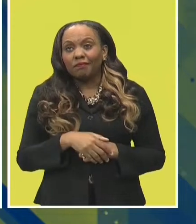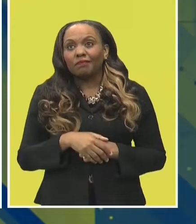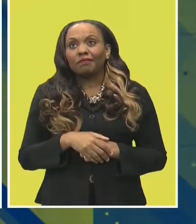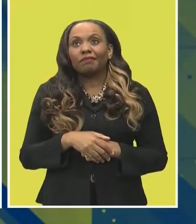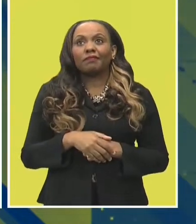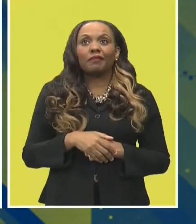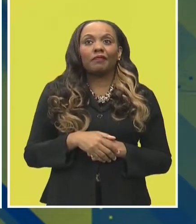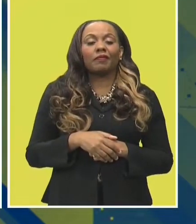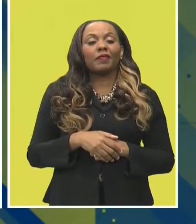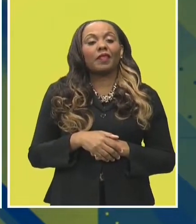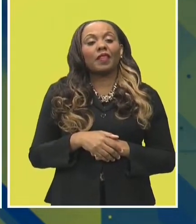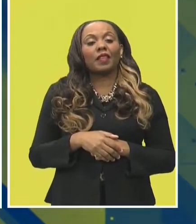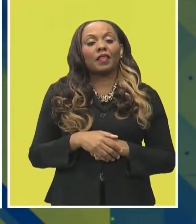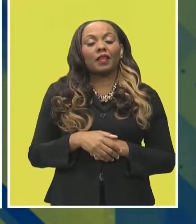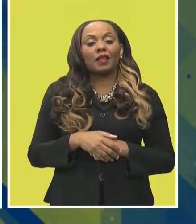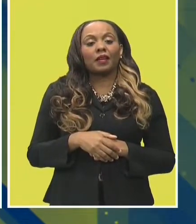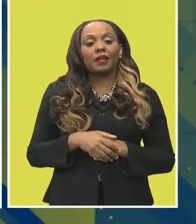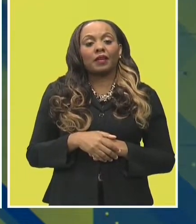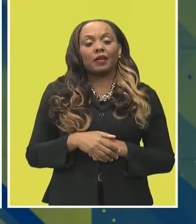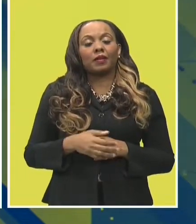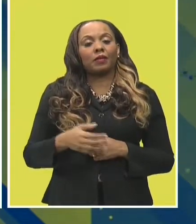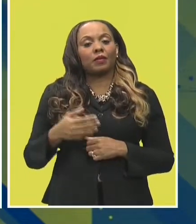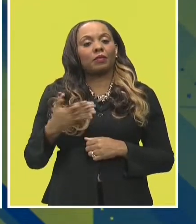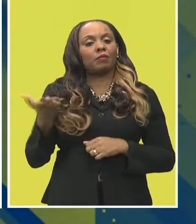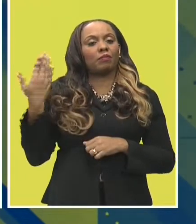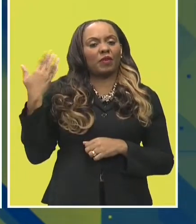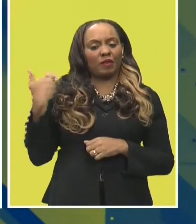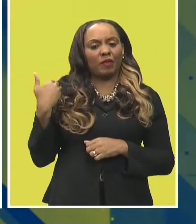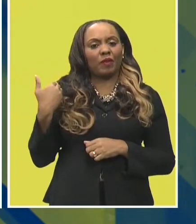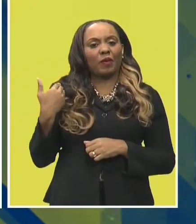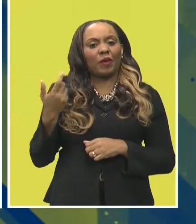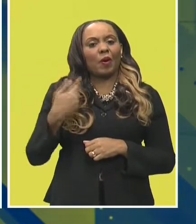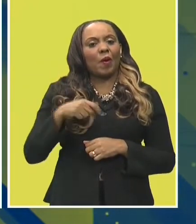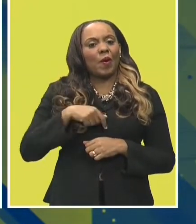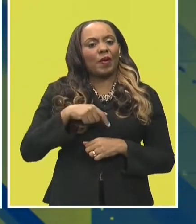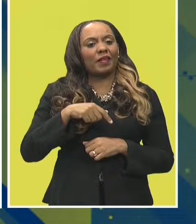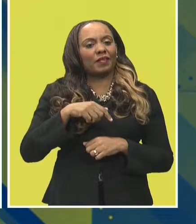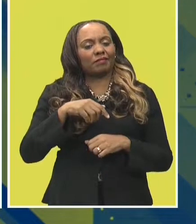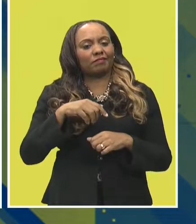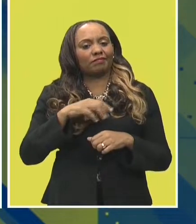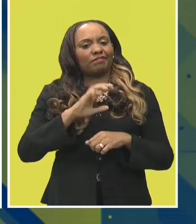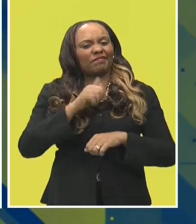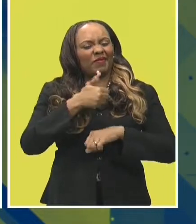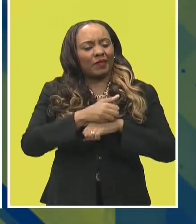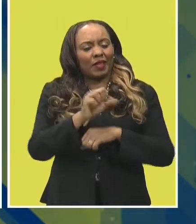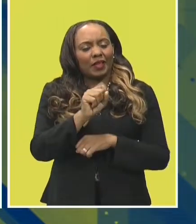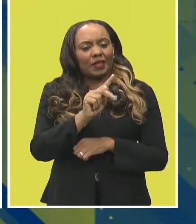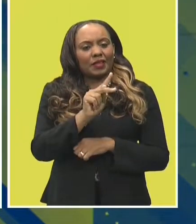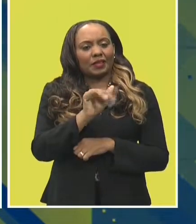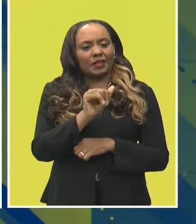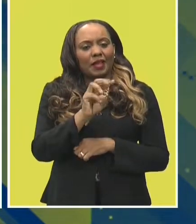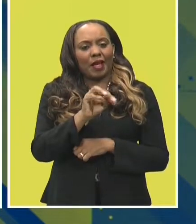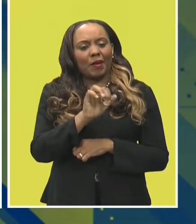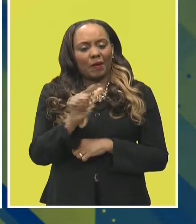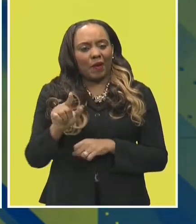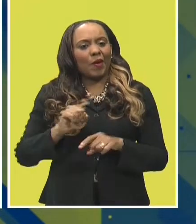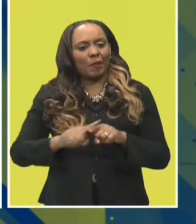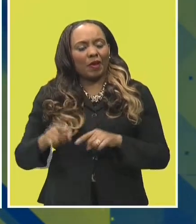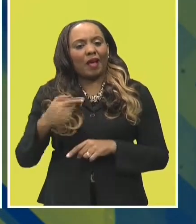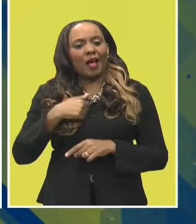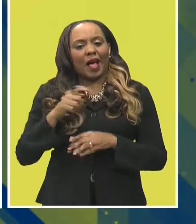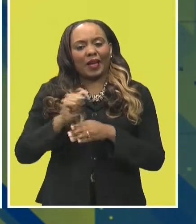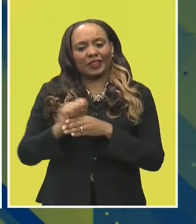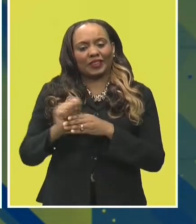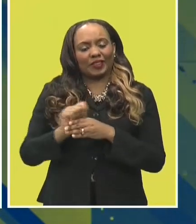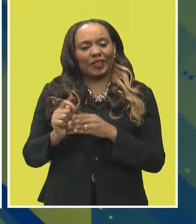us, our sales at Independence Time. We owe that tremendously to Yes. Yes, we did a Yes training as well. I did a Yes